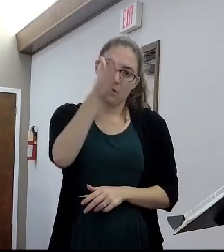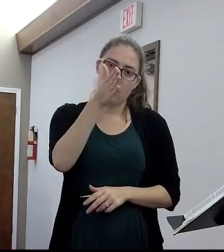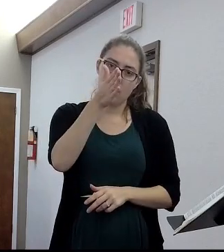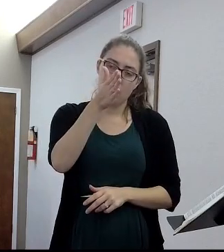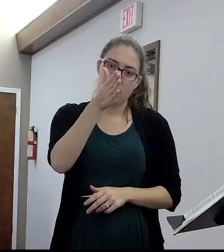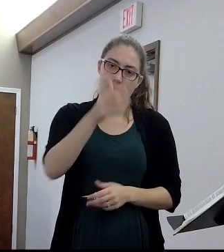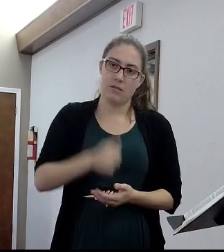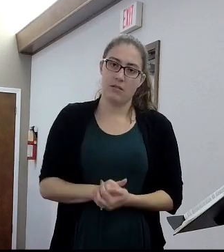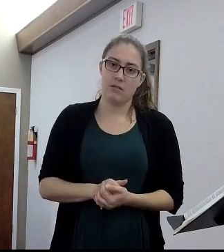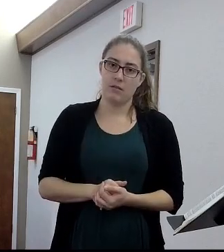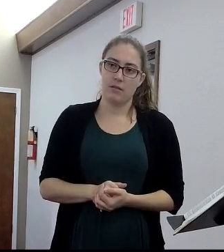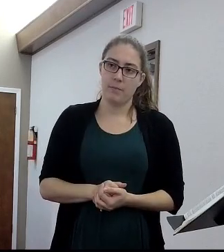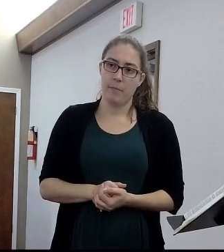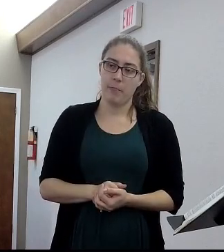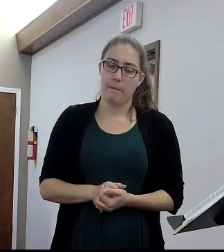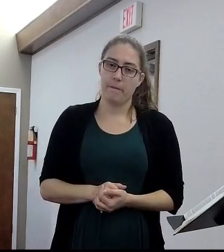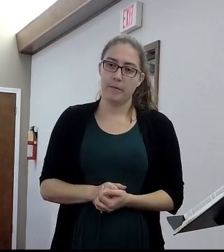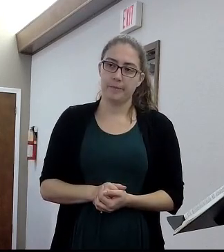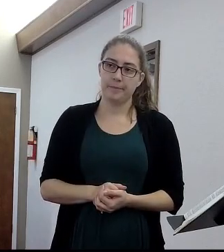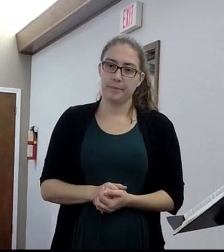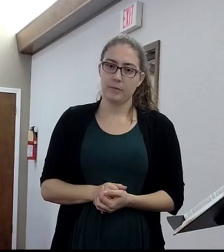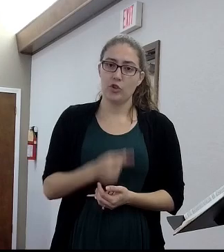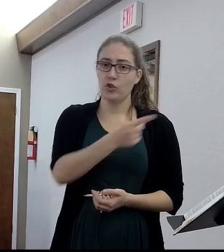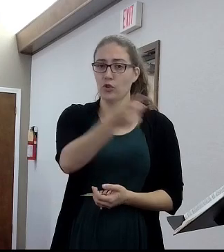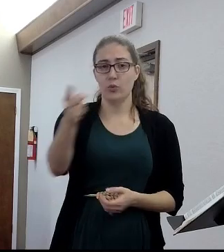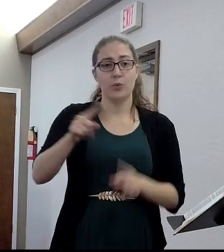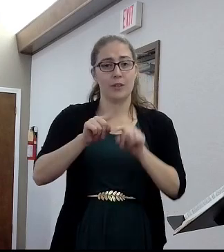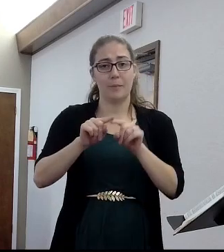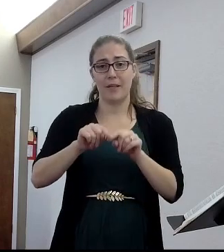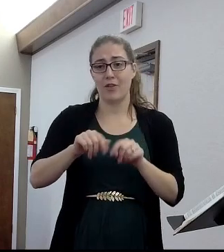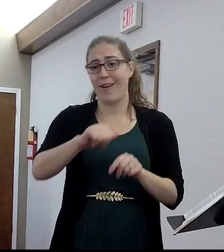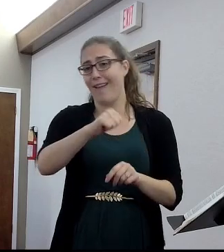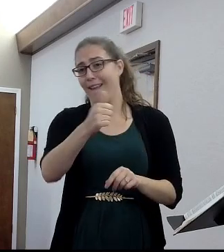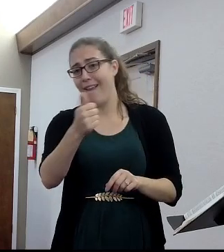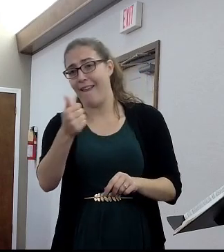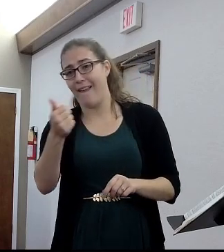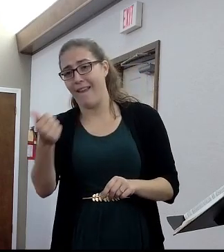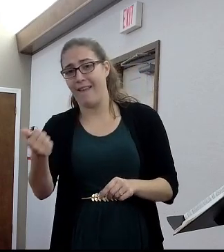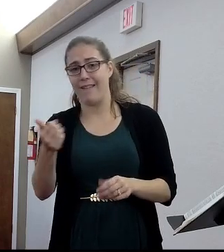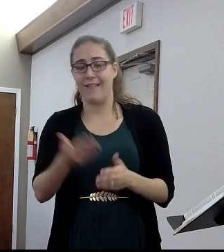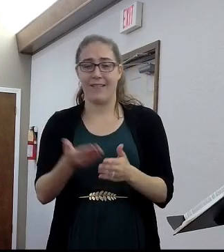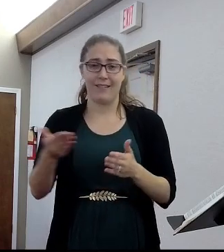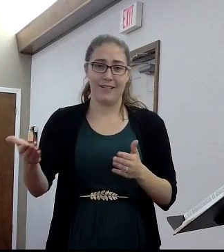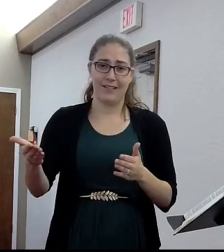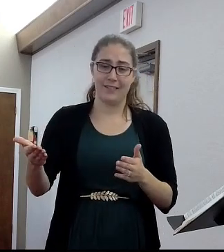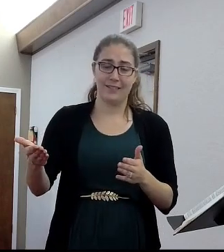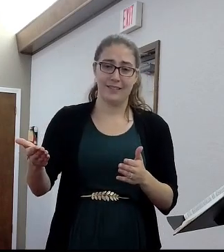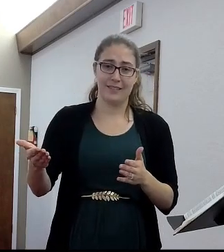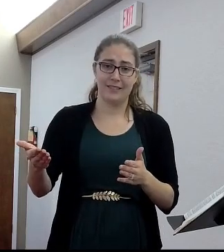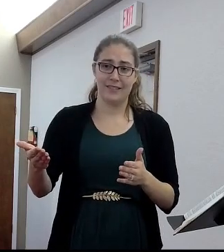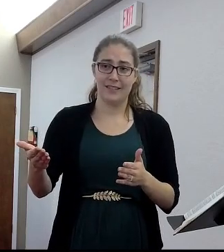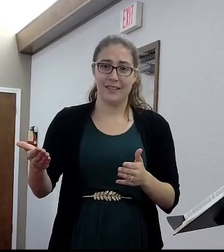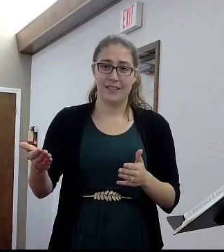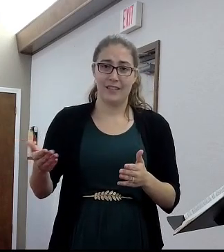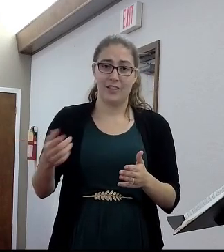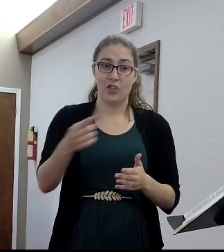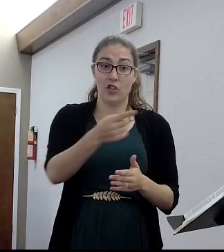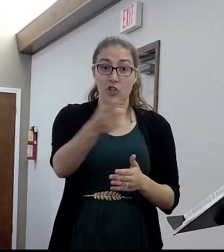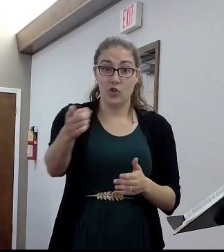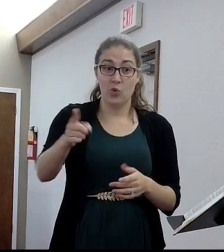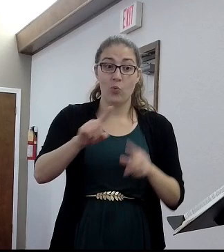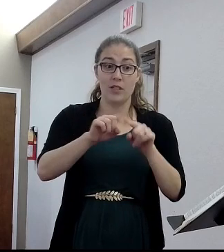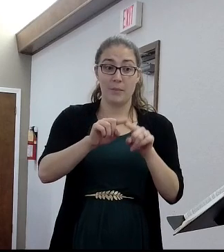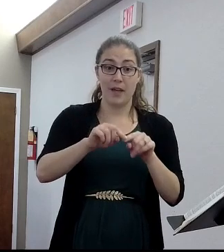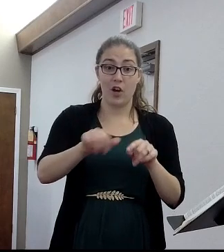I.E., you'll put your dependence on everything else. You'll go full-blown dependent on something